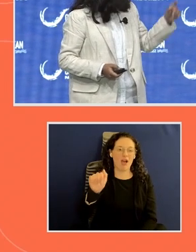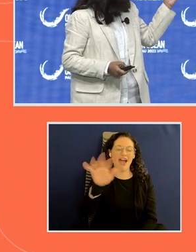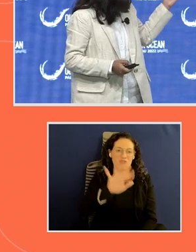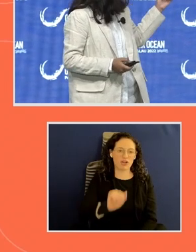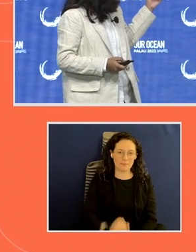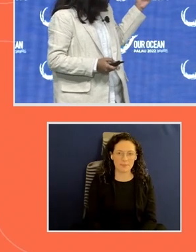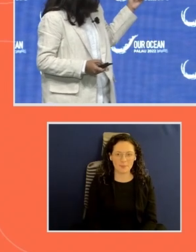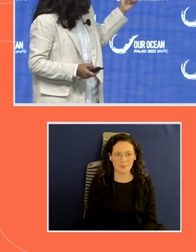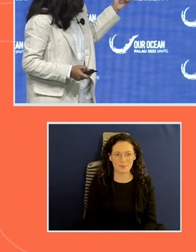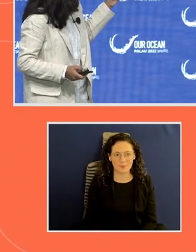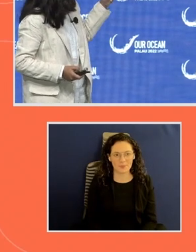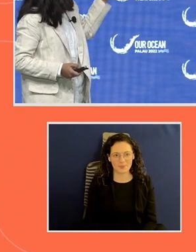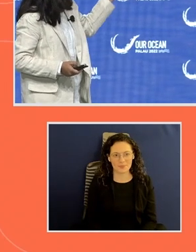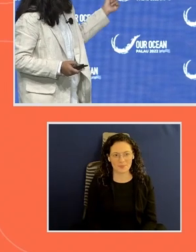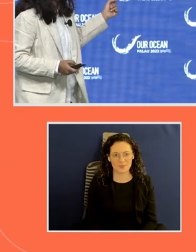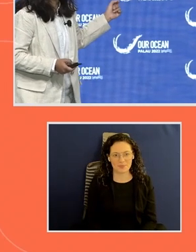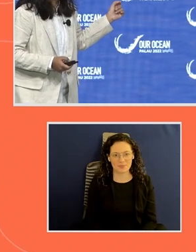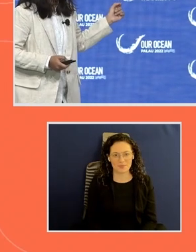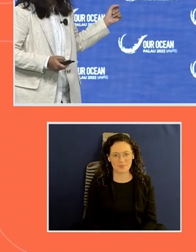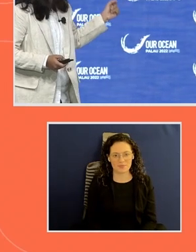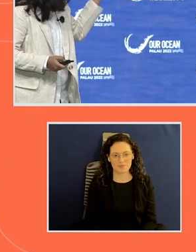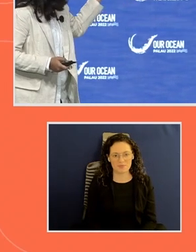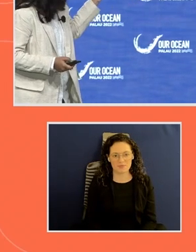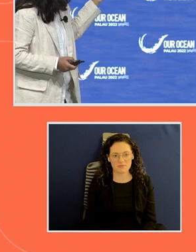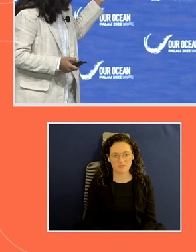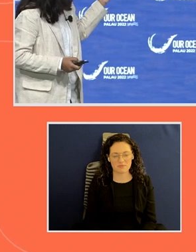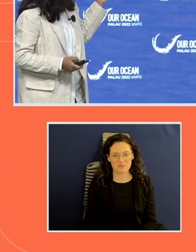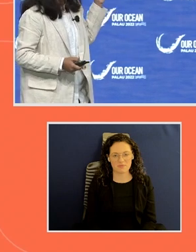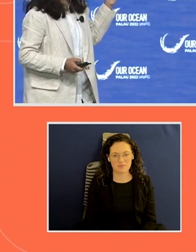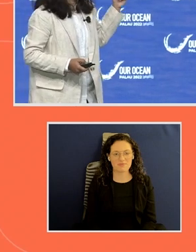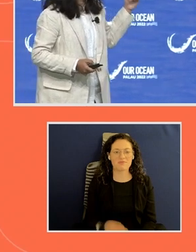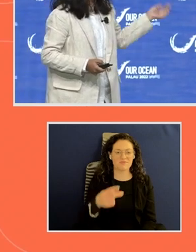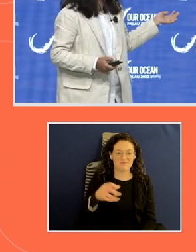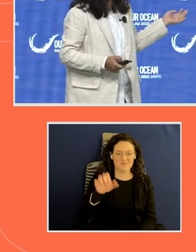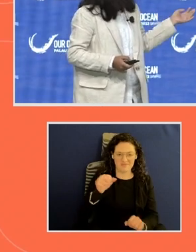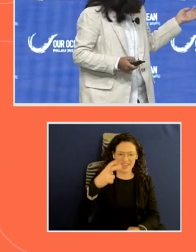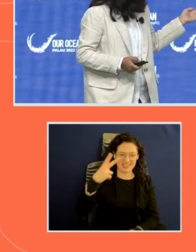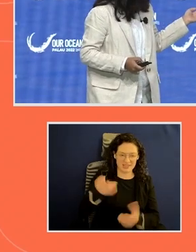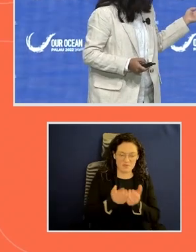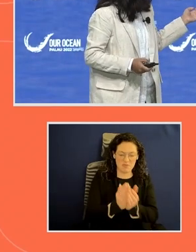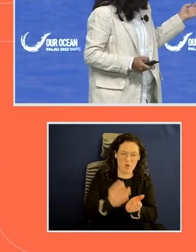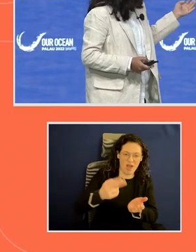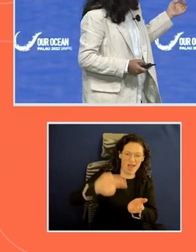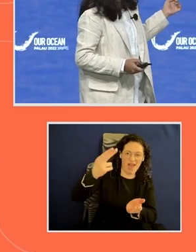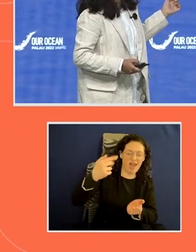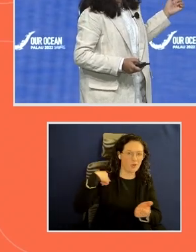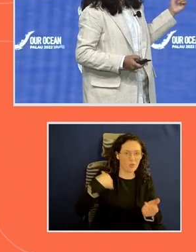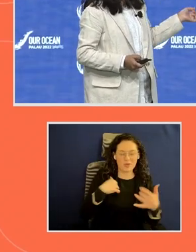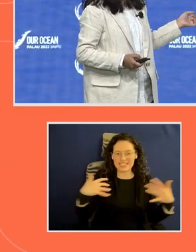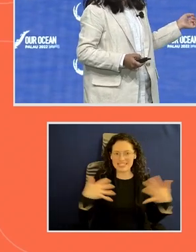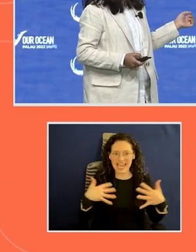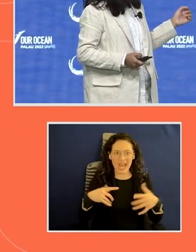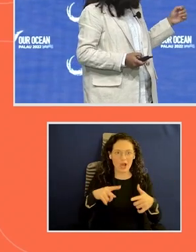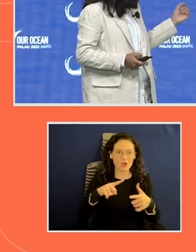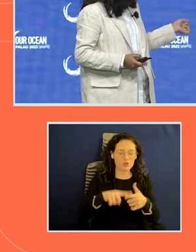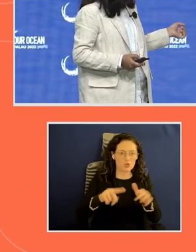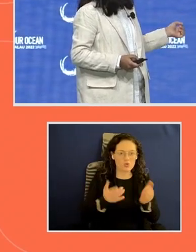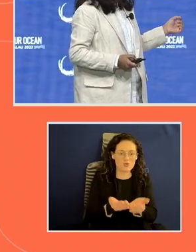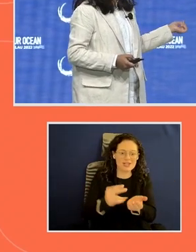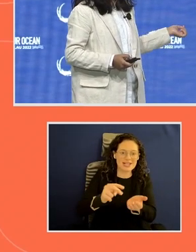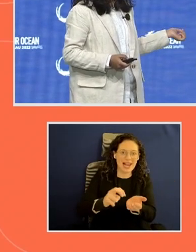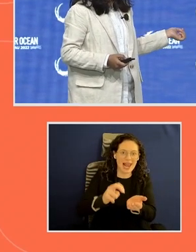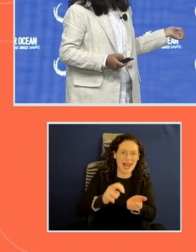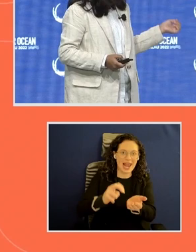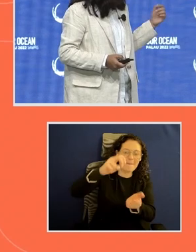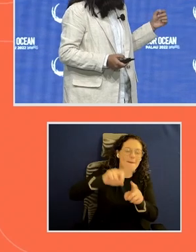There was a place above the sail. It was so high. We were all scared to climb up. But the professor encouraged